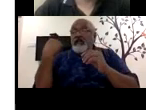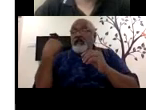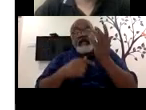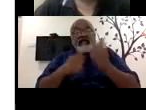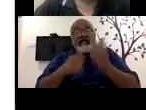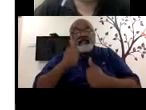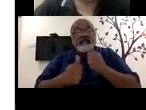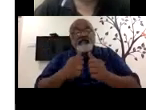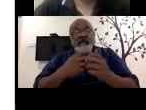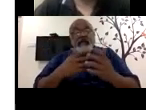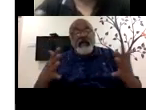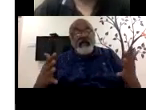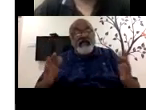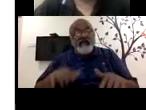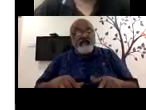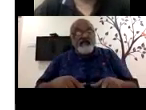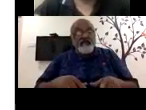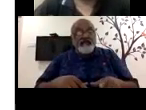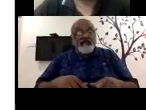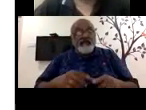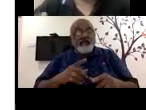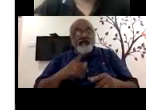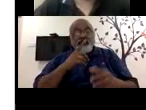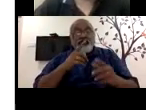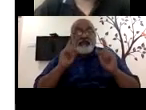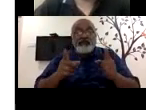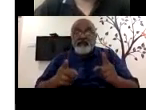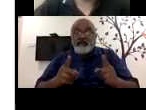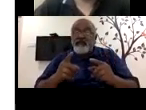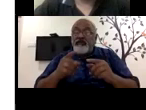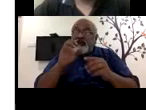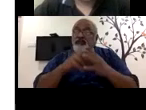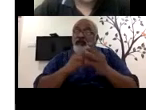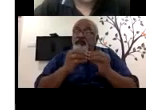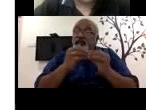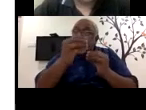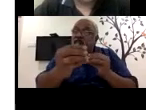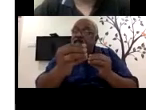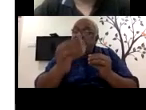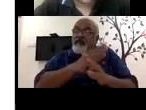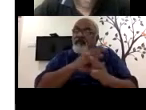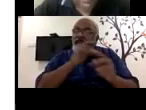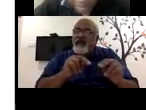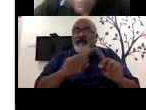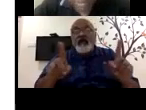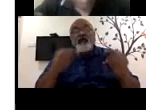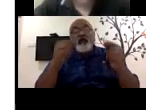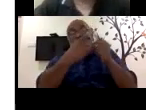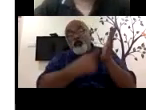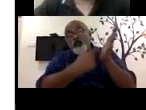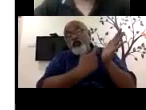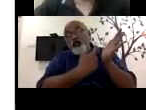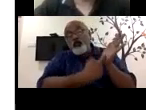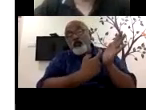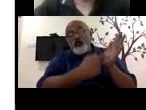discussion is there, which may not be needed for the job. still remove, keep up all of that. So two, again, like just